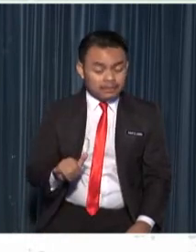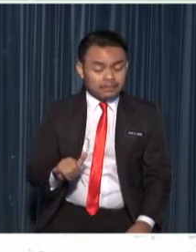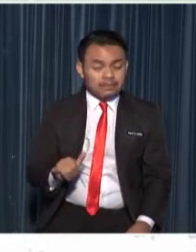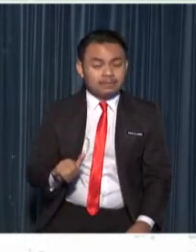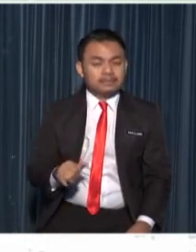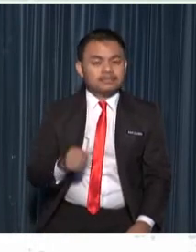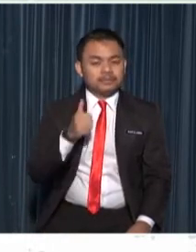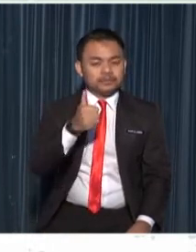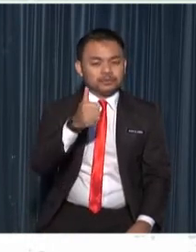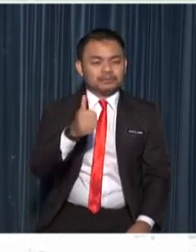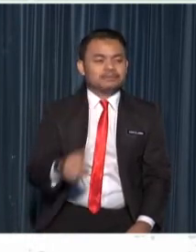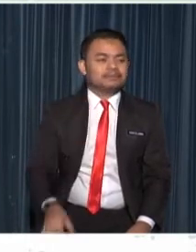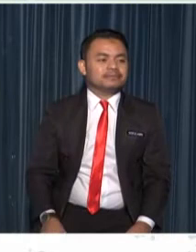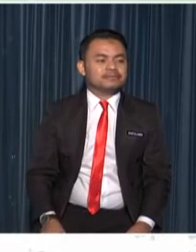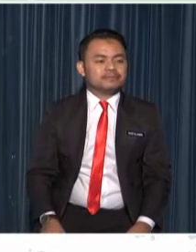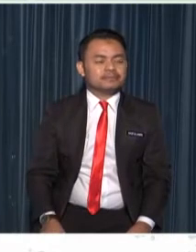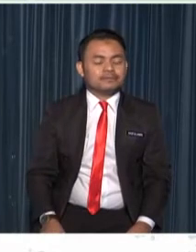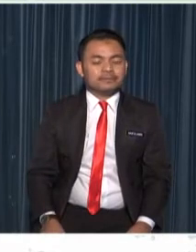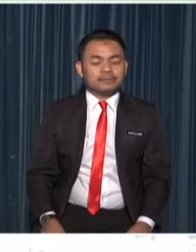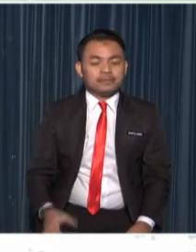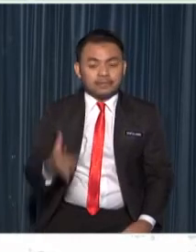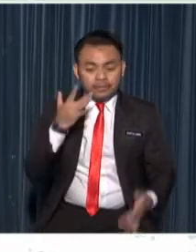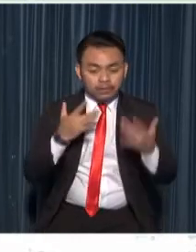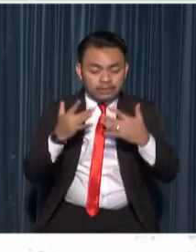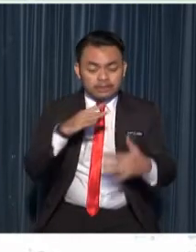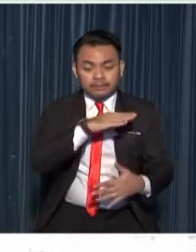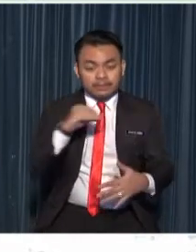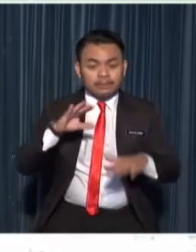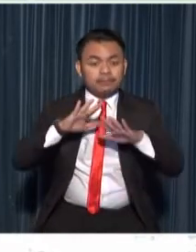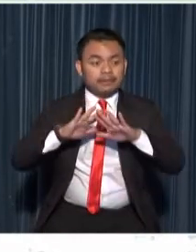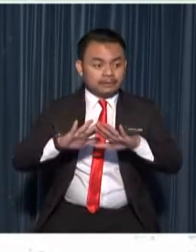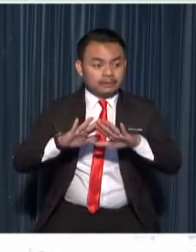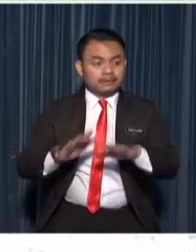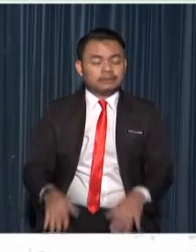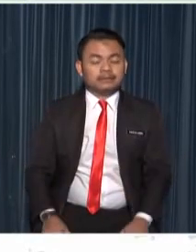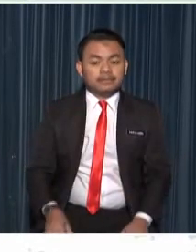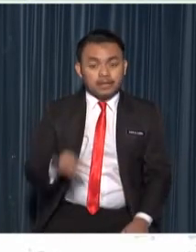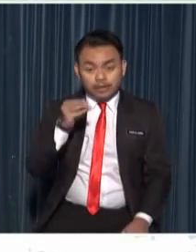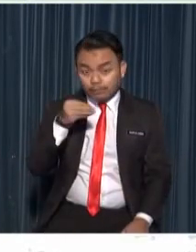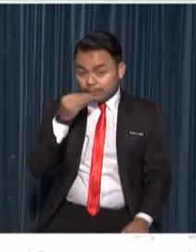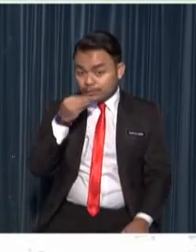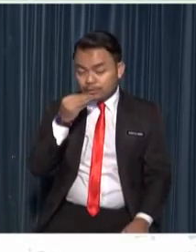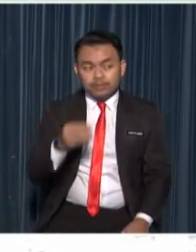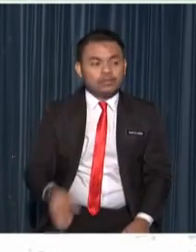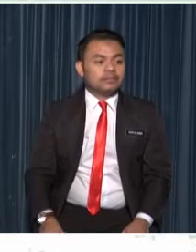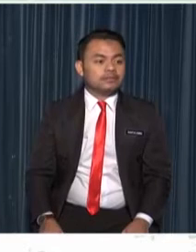amazing conserving and maintaining food source